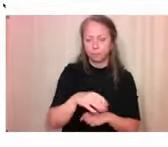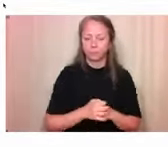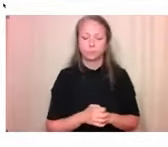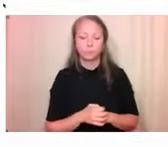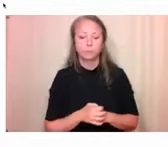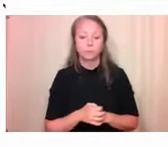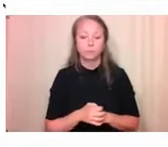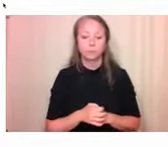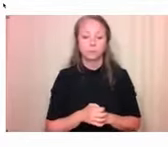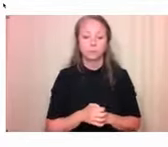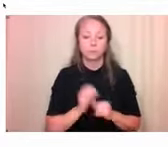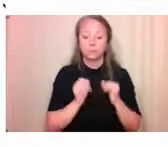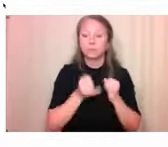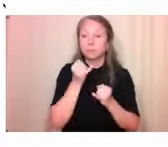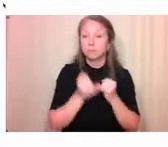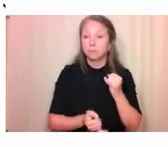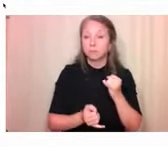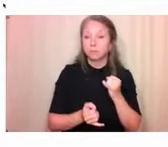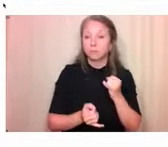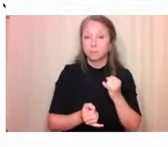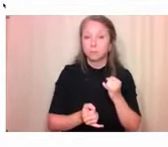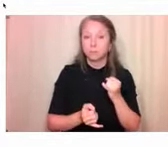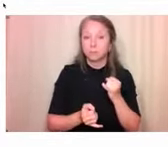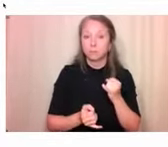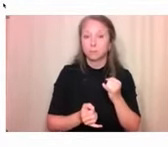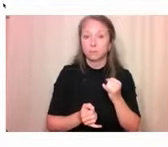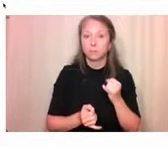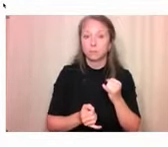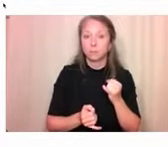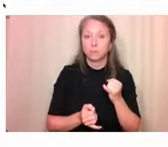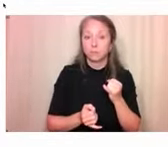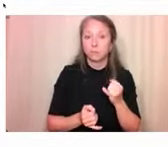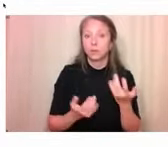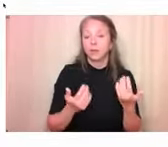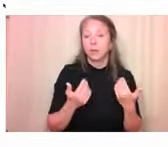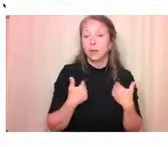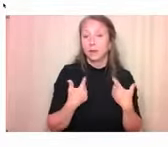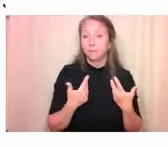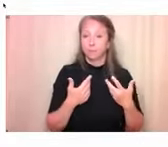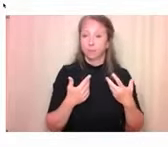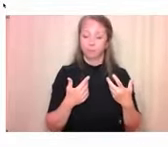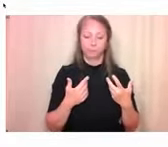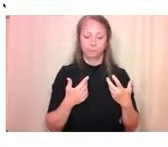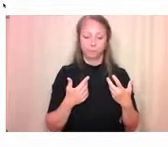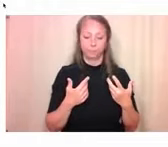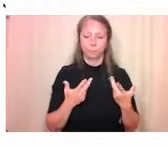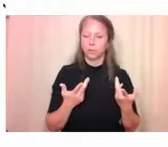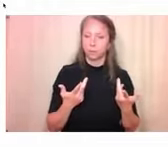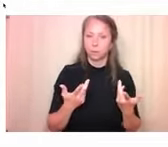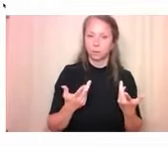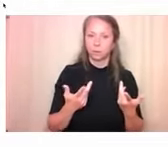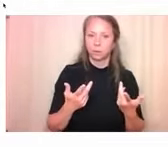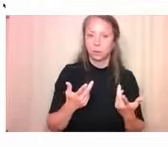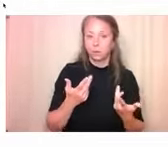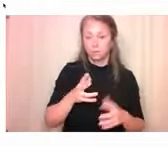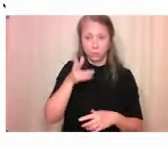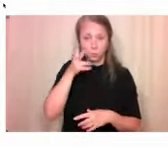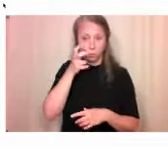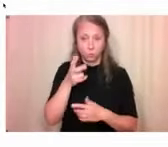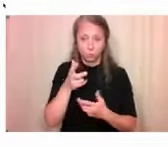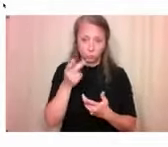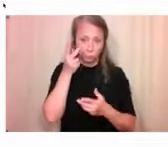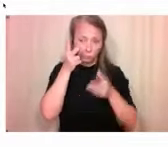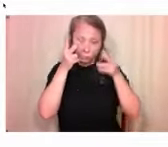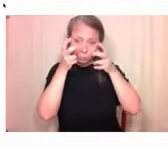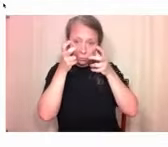maybe heard about the Spaces That Work For Me project, if you attended the presentation yesterday by Katie Vaughn with